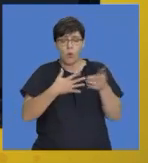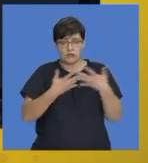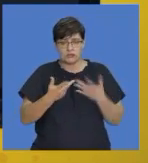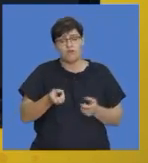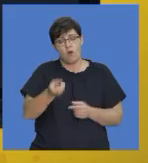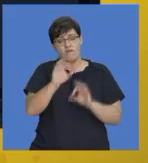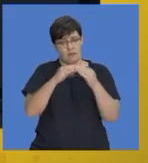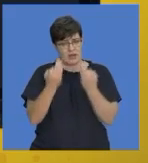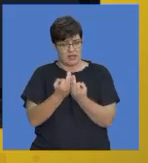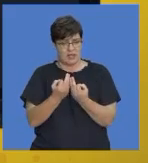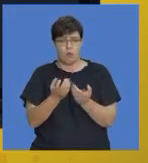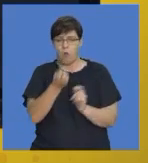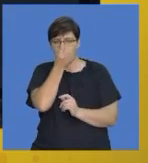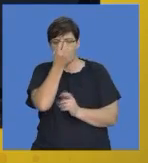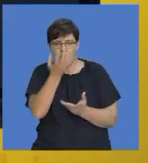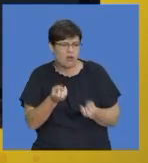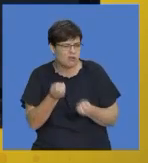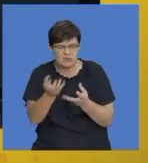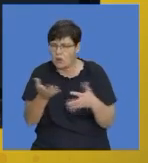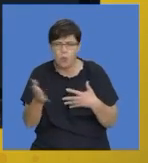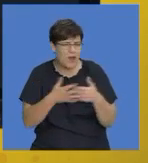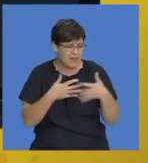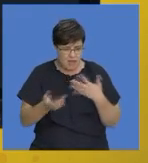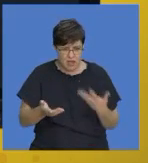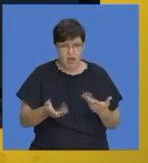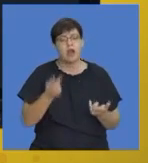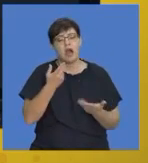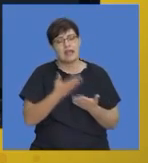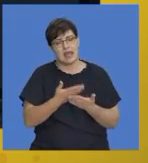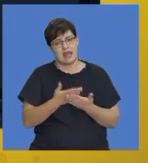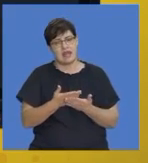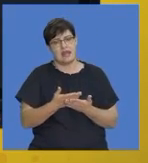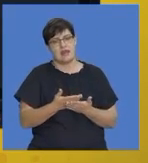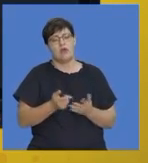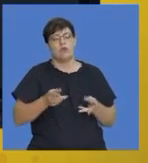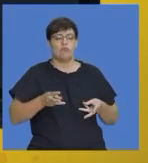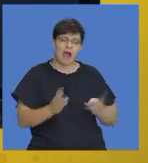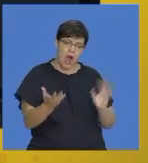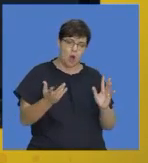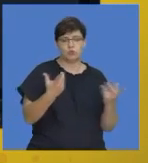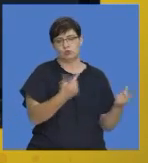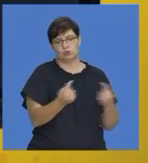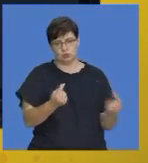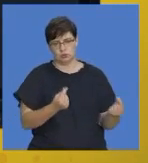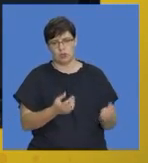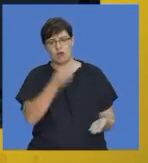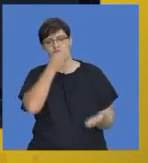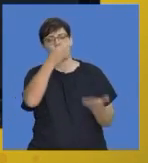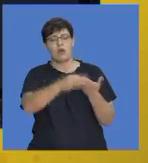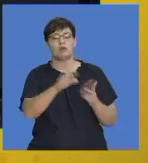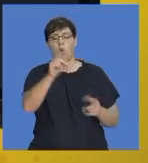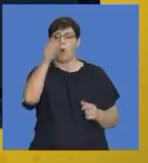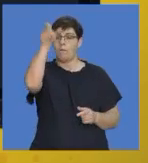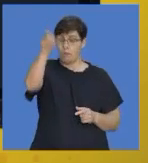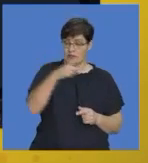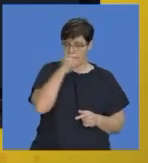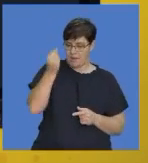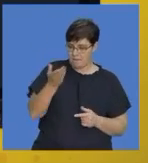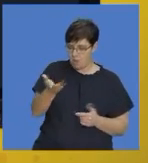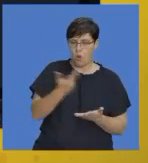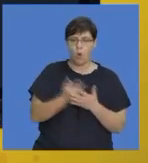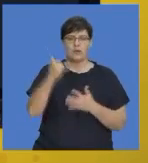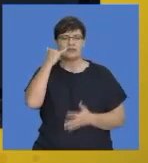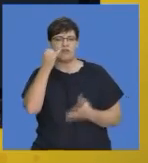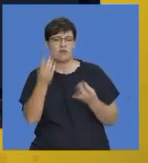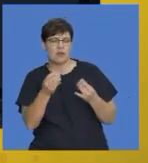family or for whatever reason can obviously do it a certain way and then you can recommend a person or give them details of phone number